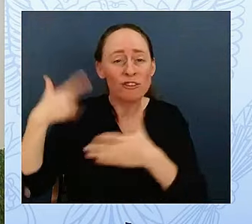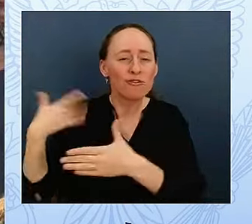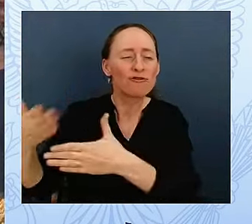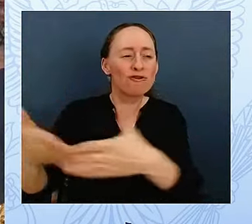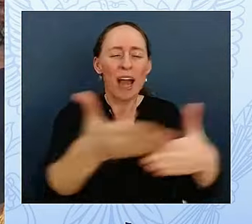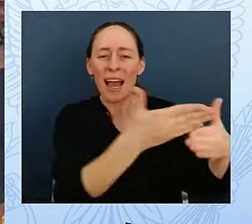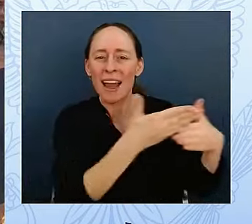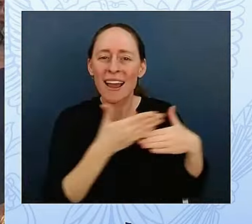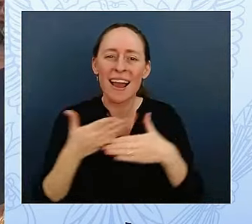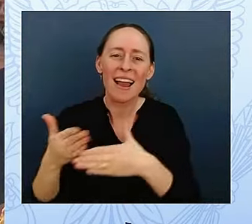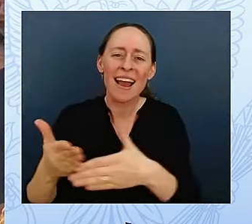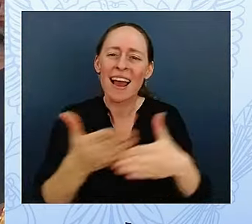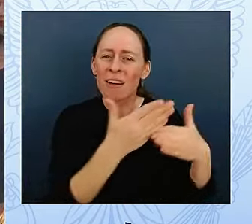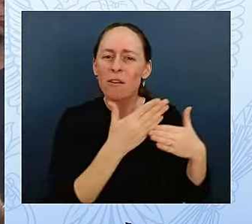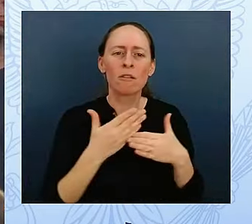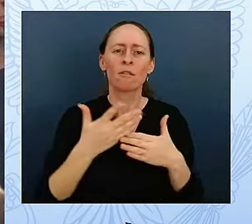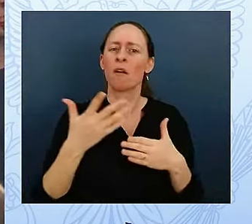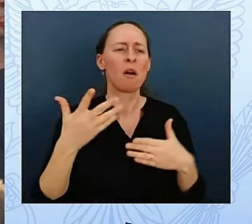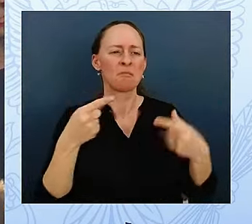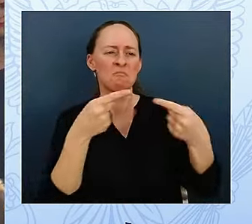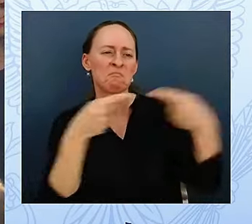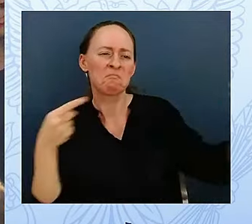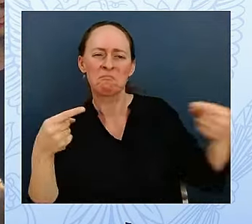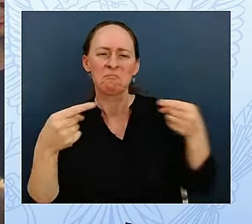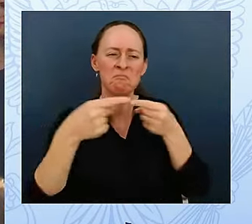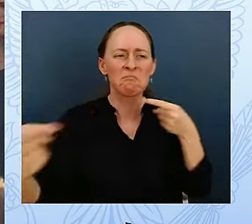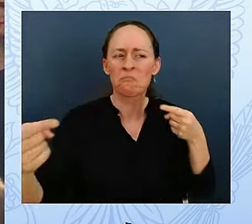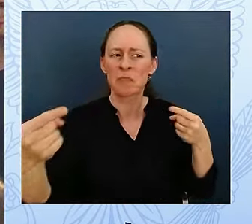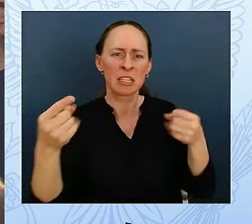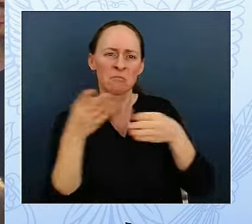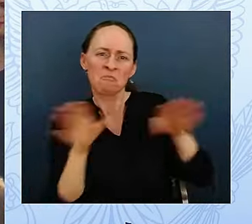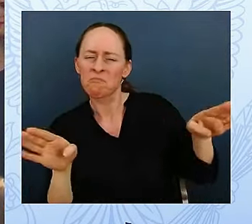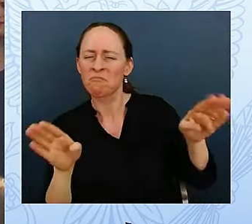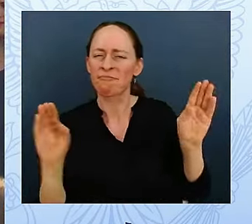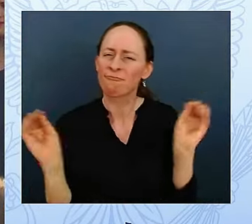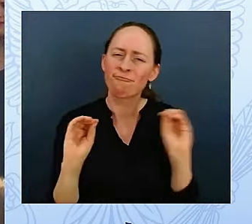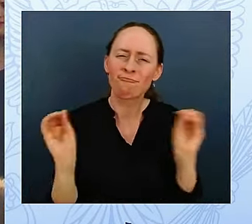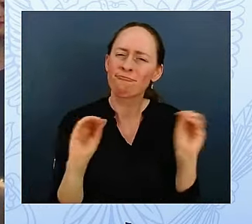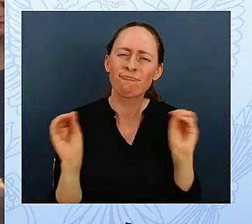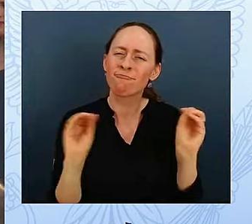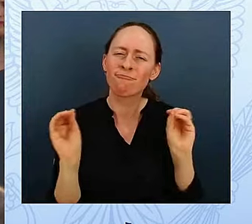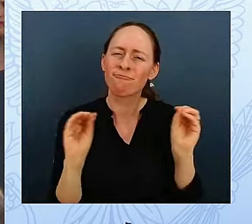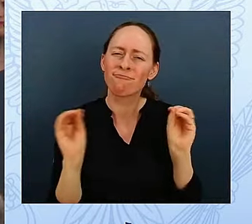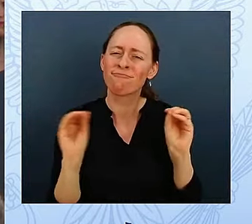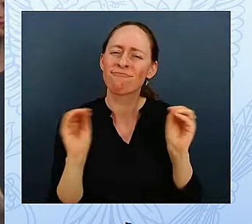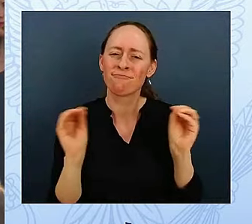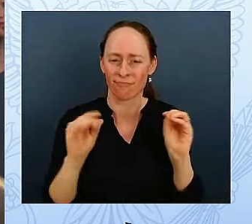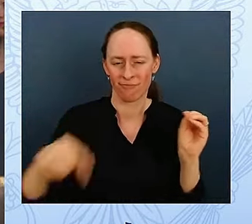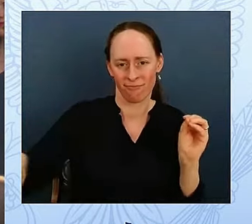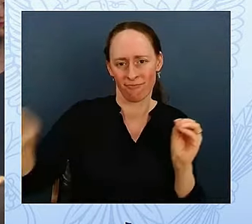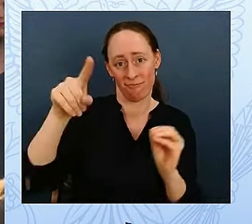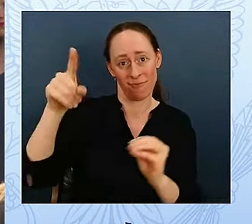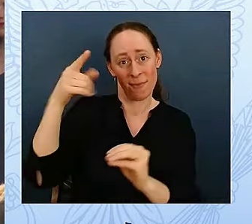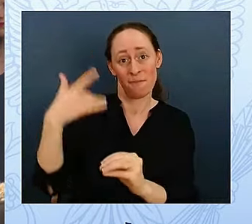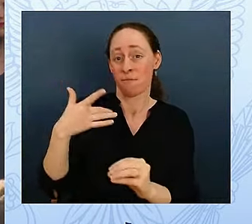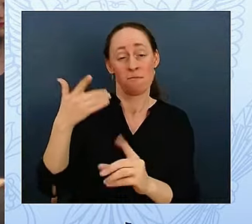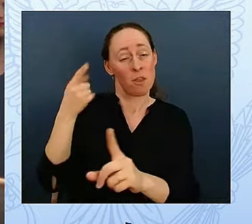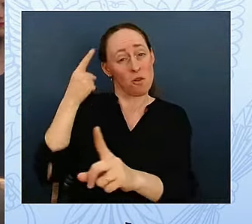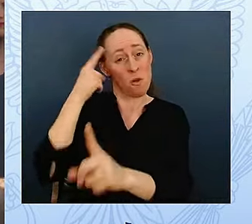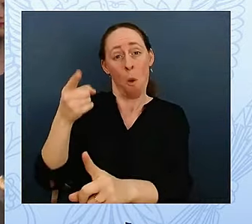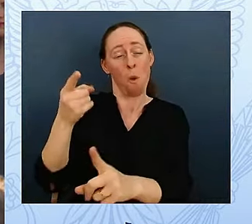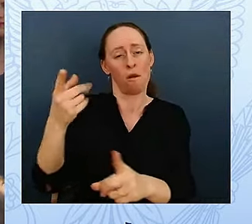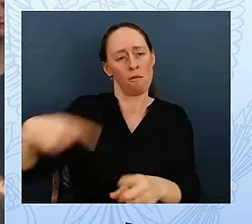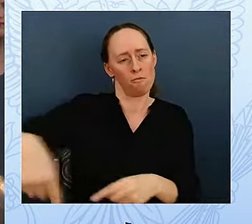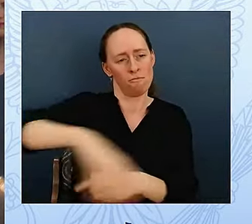truth and tireless striving stretches its arms towards perfection, where the clear stream of reason has not